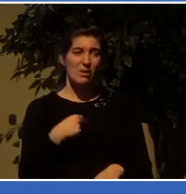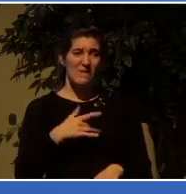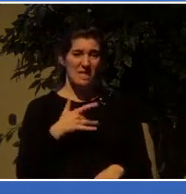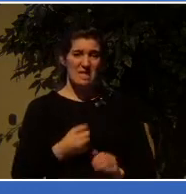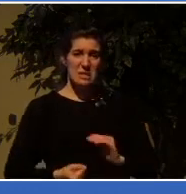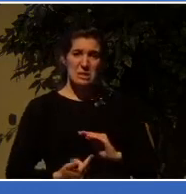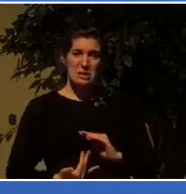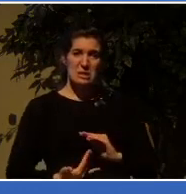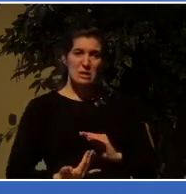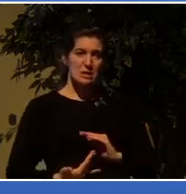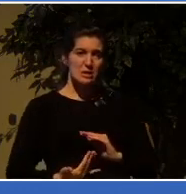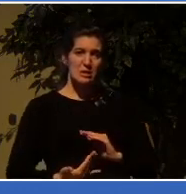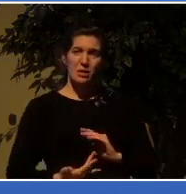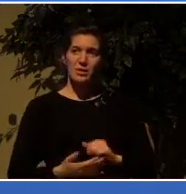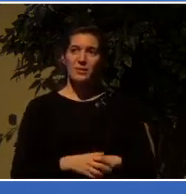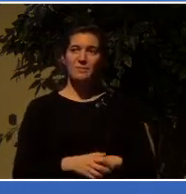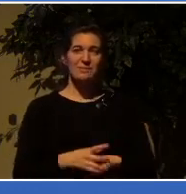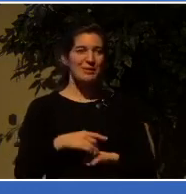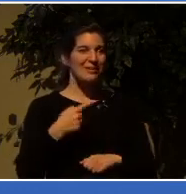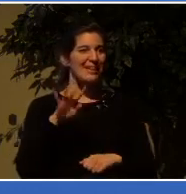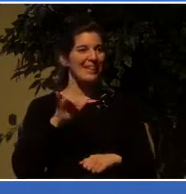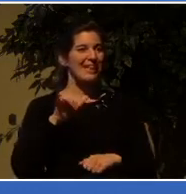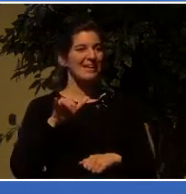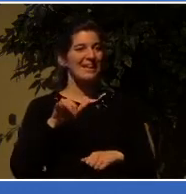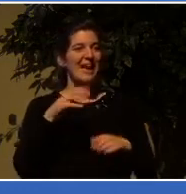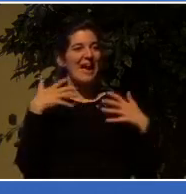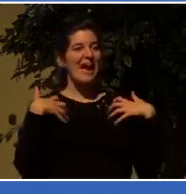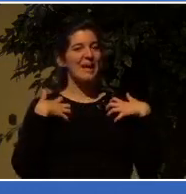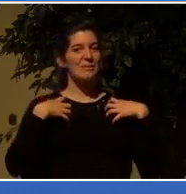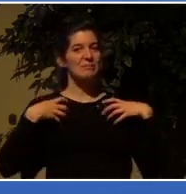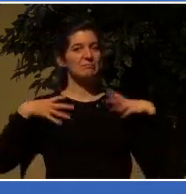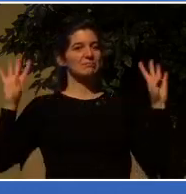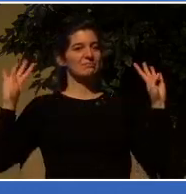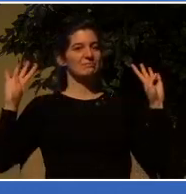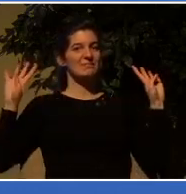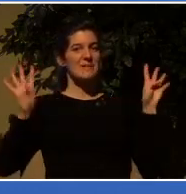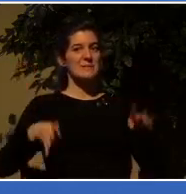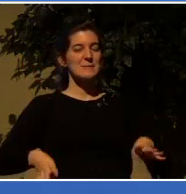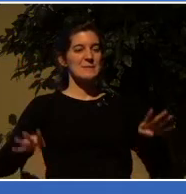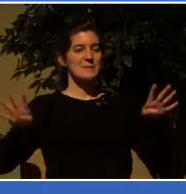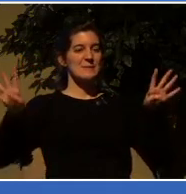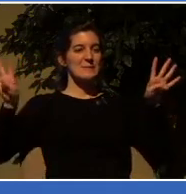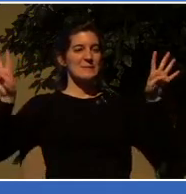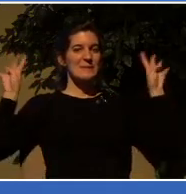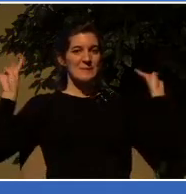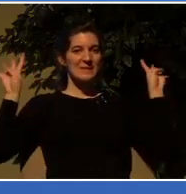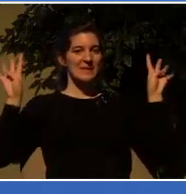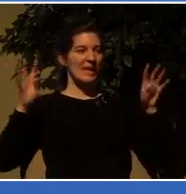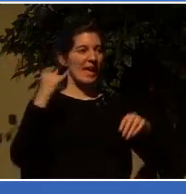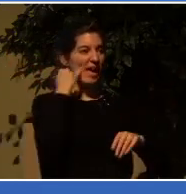Oh, God's people are like porcupines, a lot of fine points, just don't try getting too close to them.